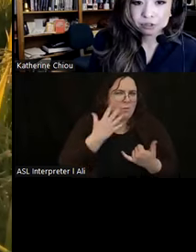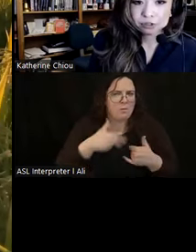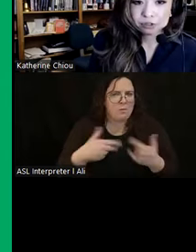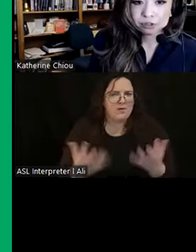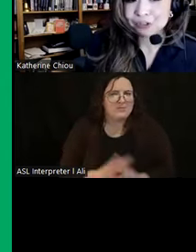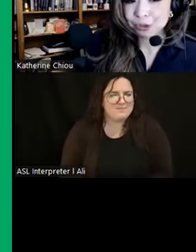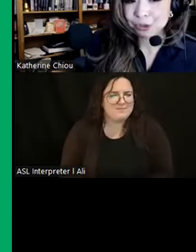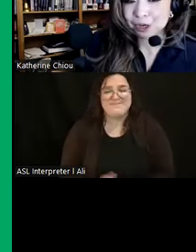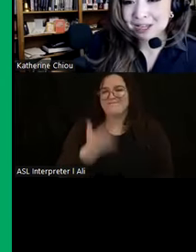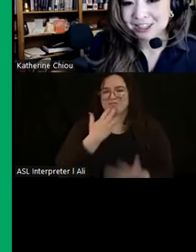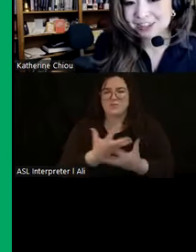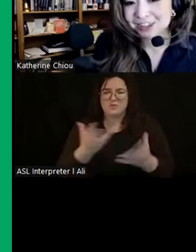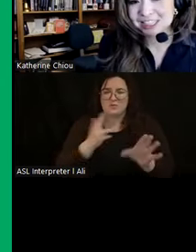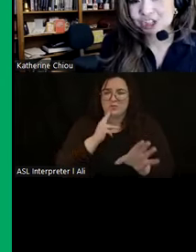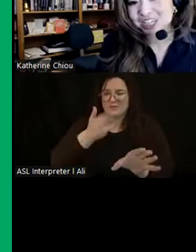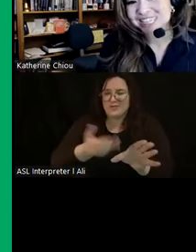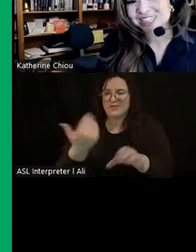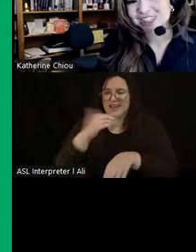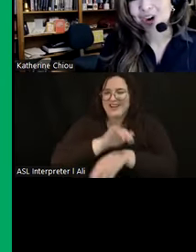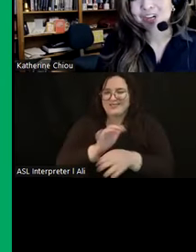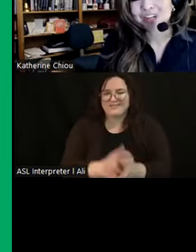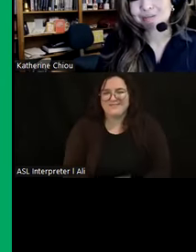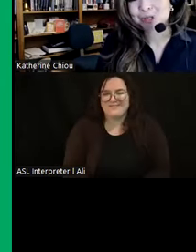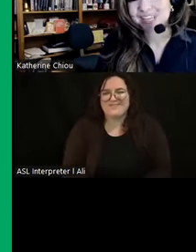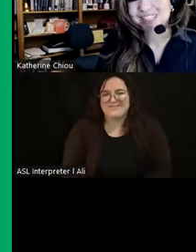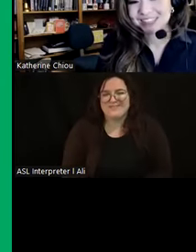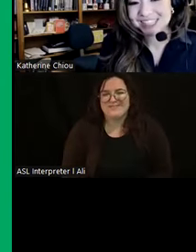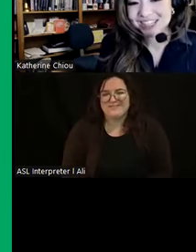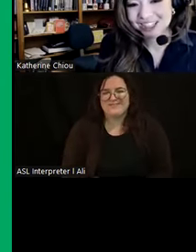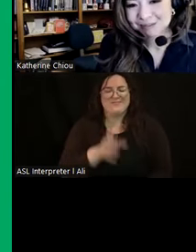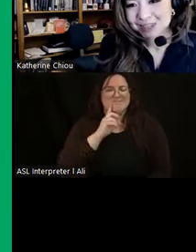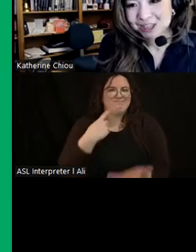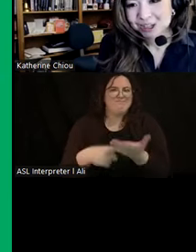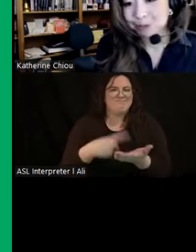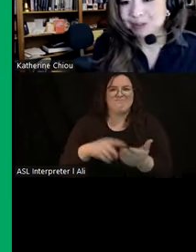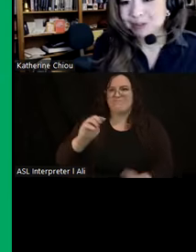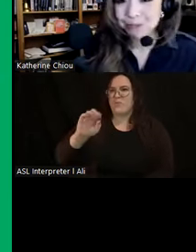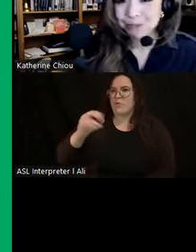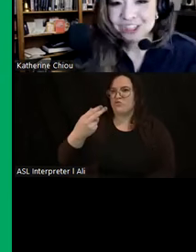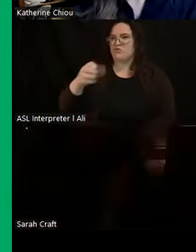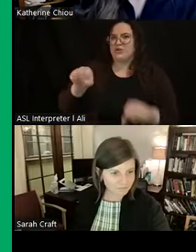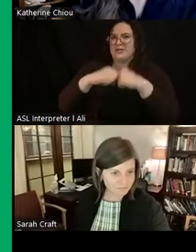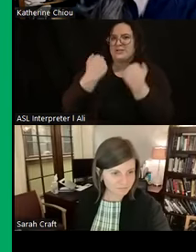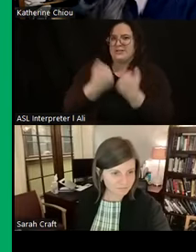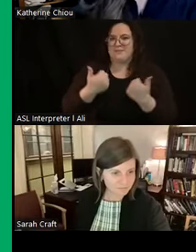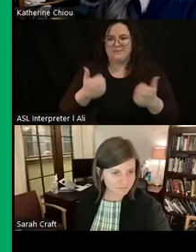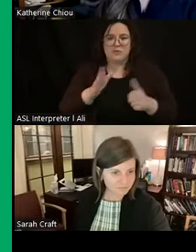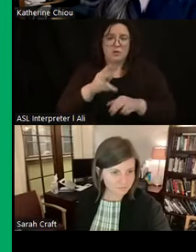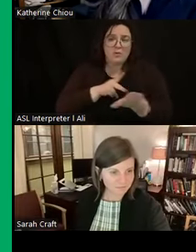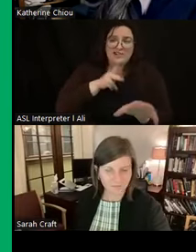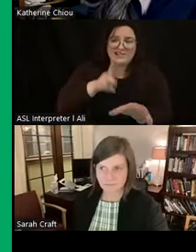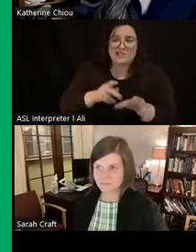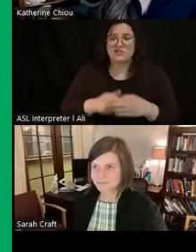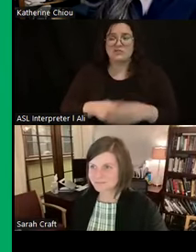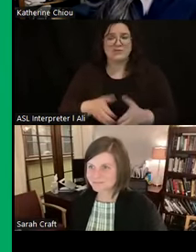So thank you so much for joining me on this fascinating journey into the heart of moche's civilization. Your participation, your enthusiasm, and your